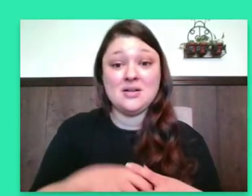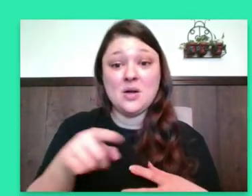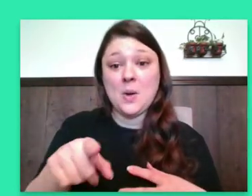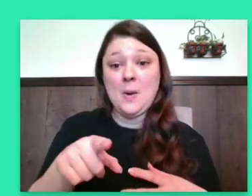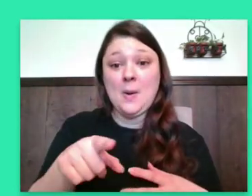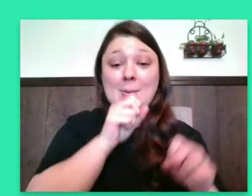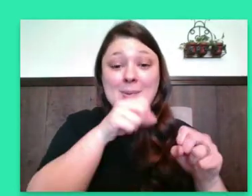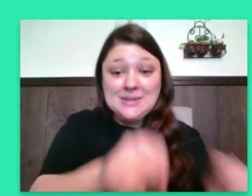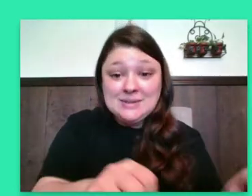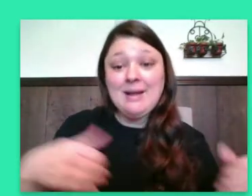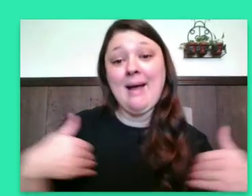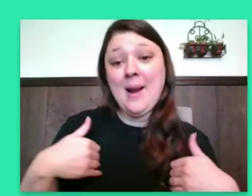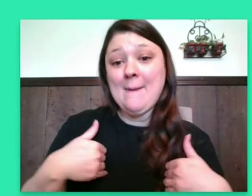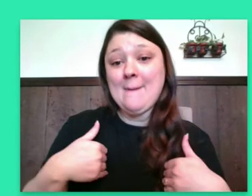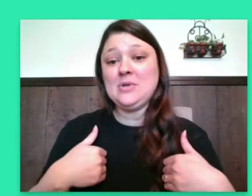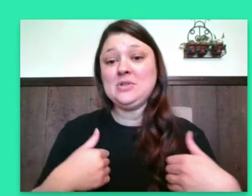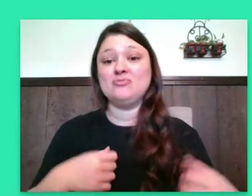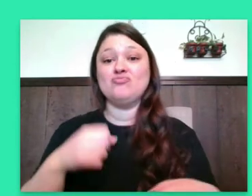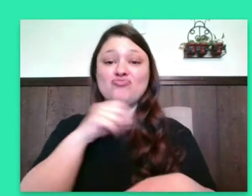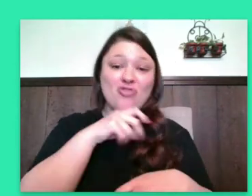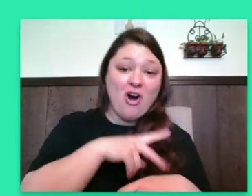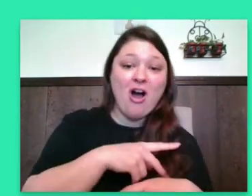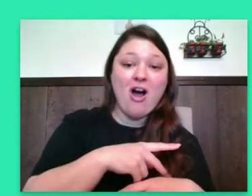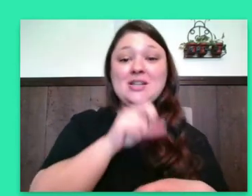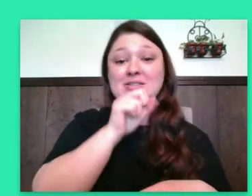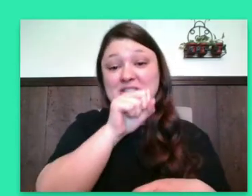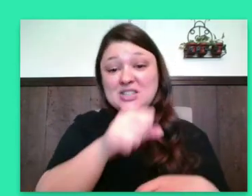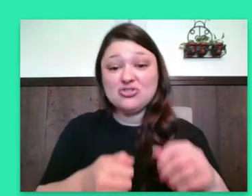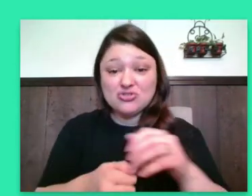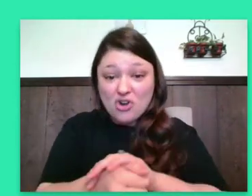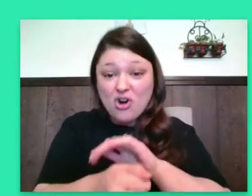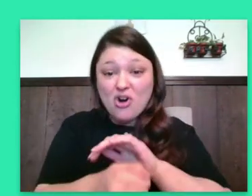animals like lionfish, frogs, and sea turtles.